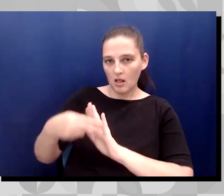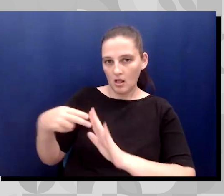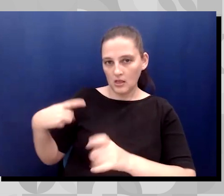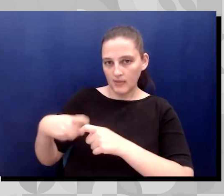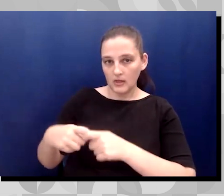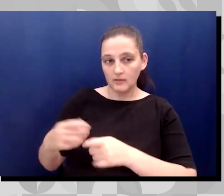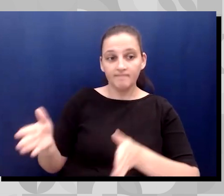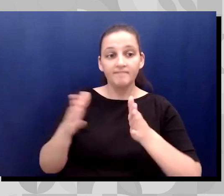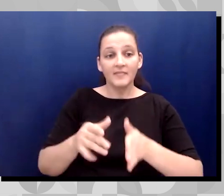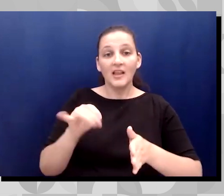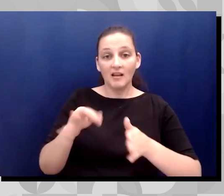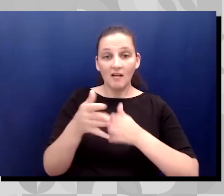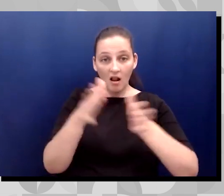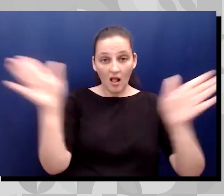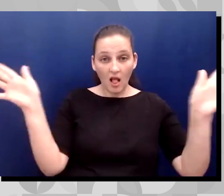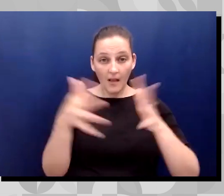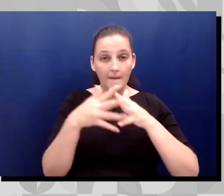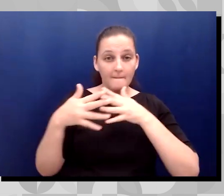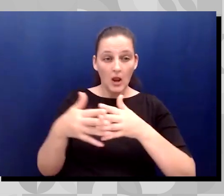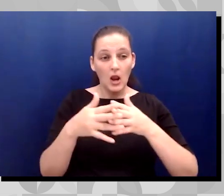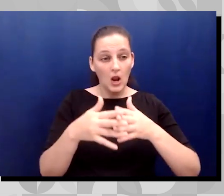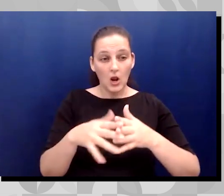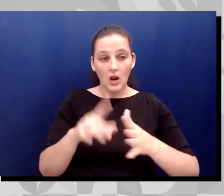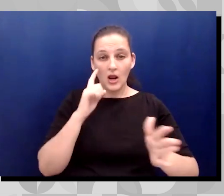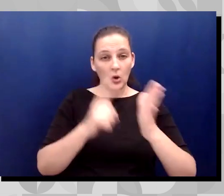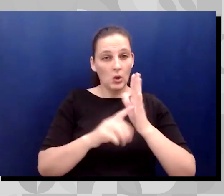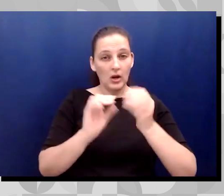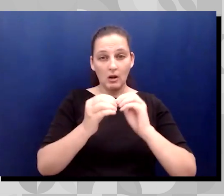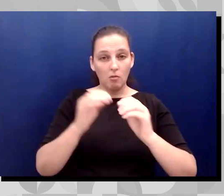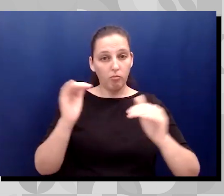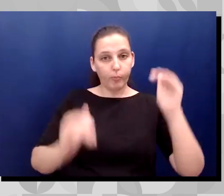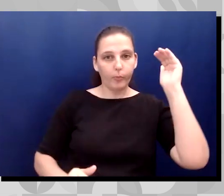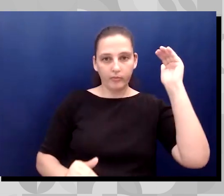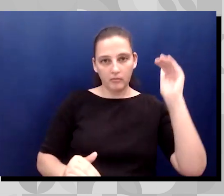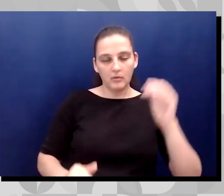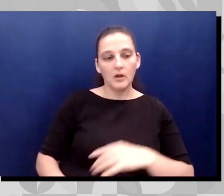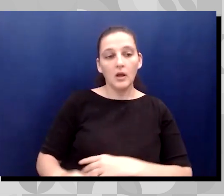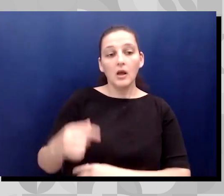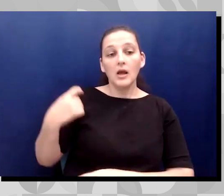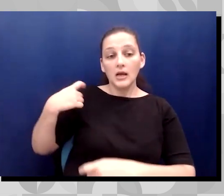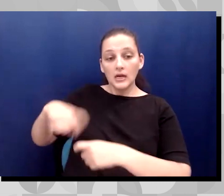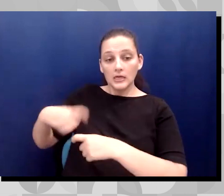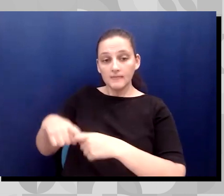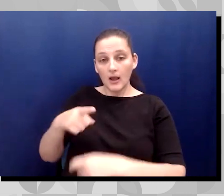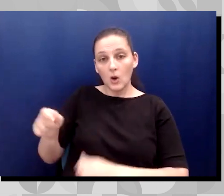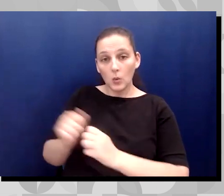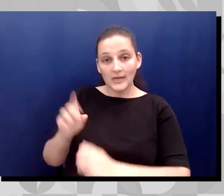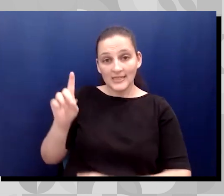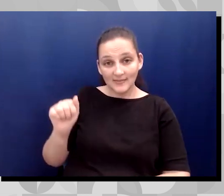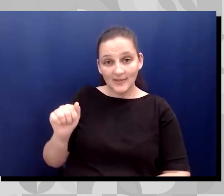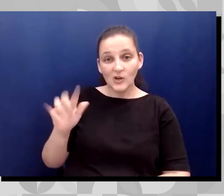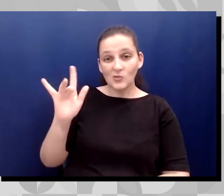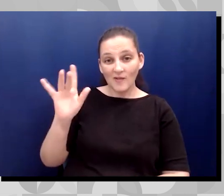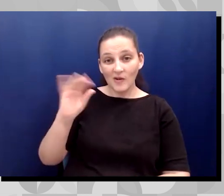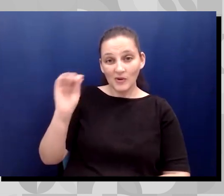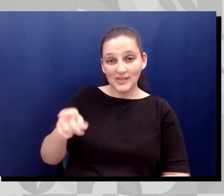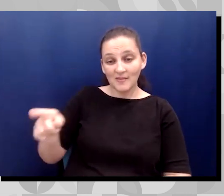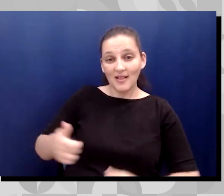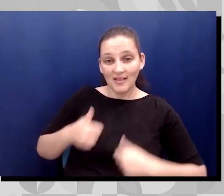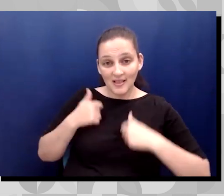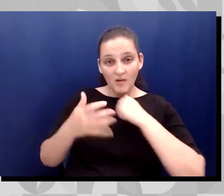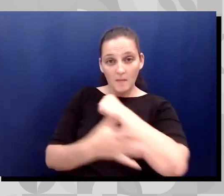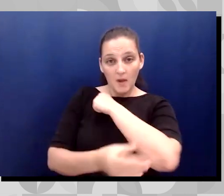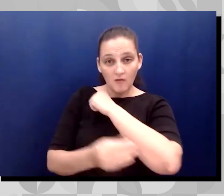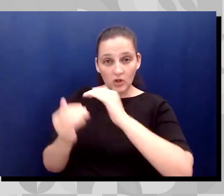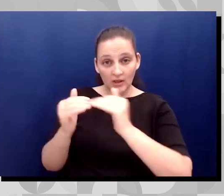the disparities remain stark. 25% of Hispanics with a disability live in poverty compared to 18% of